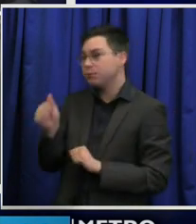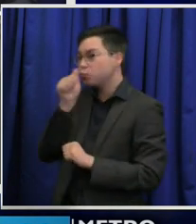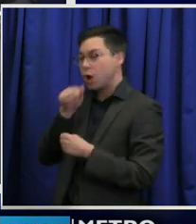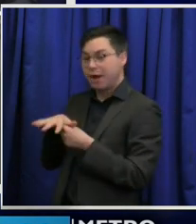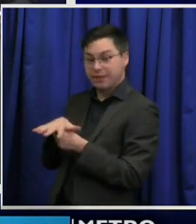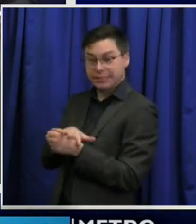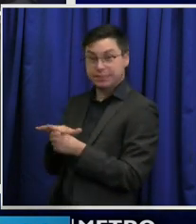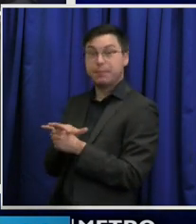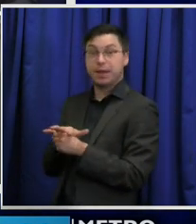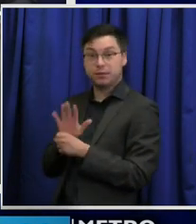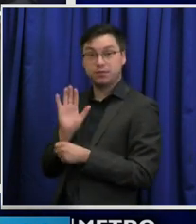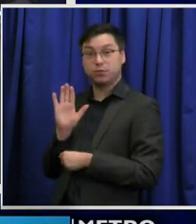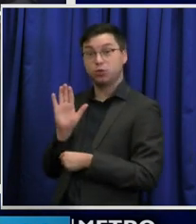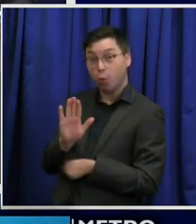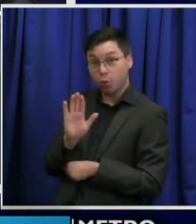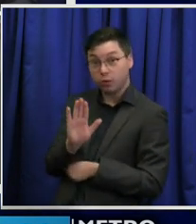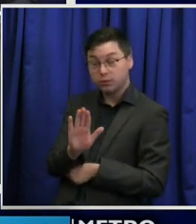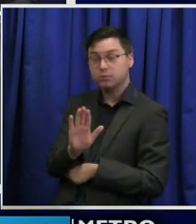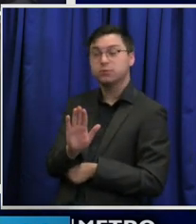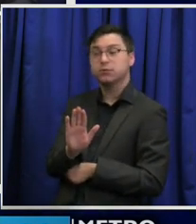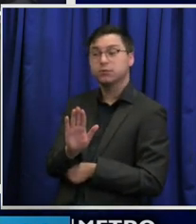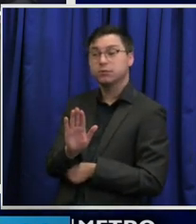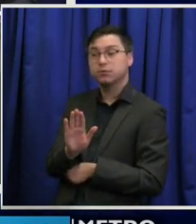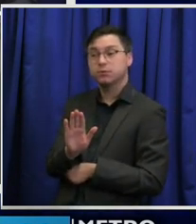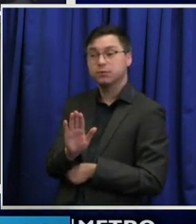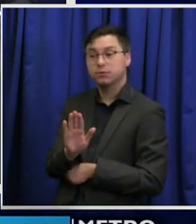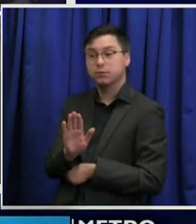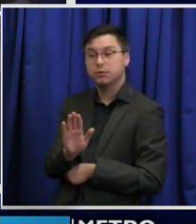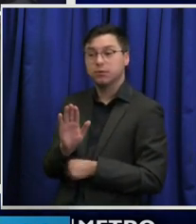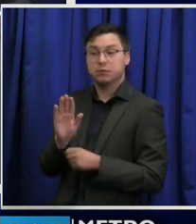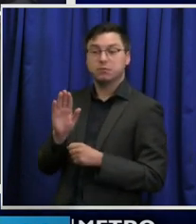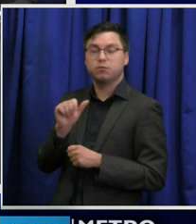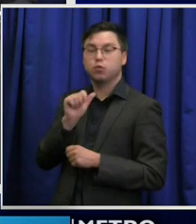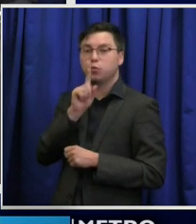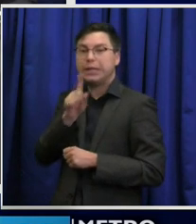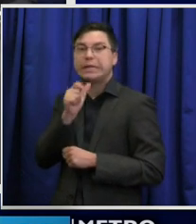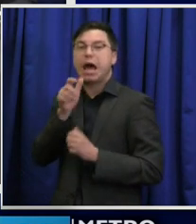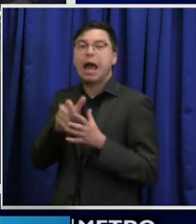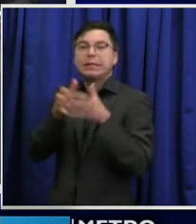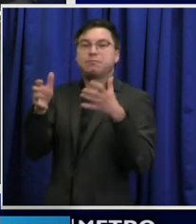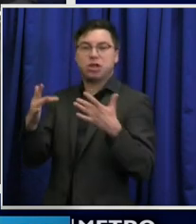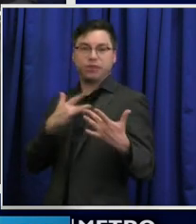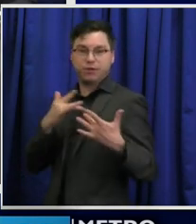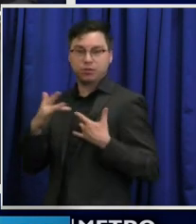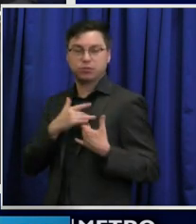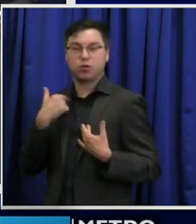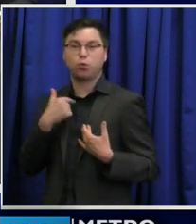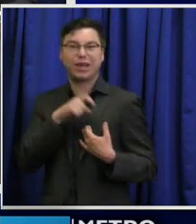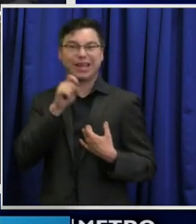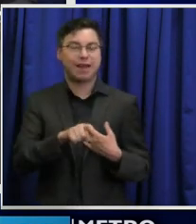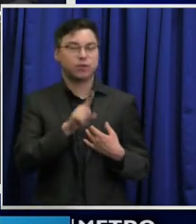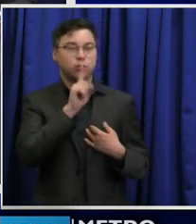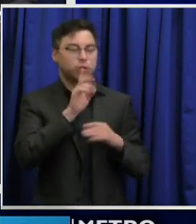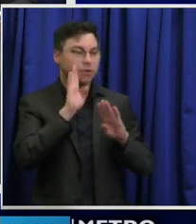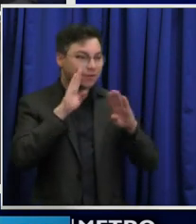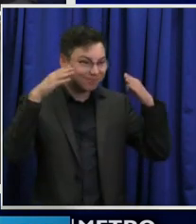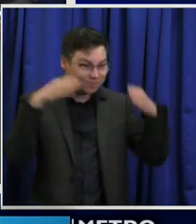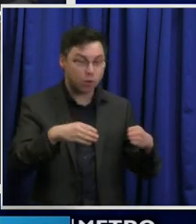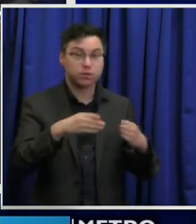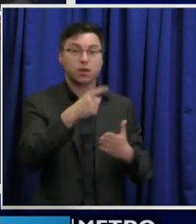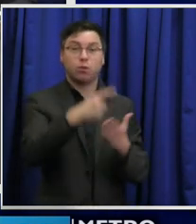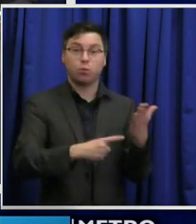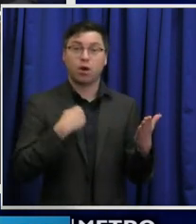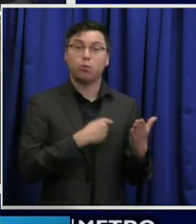as much of a, as a, much of a concern. So we have to dig deep and double down and get right with what